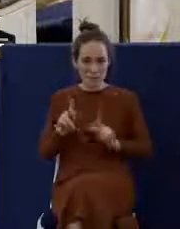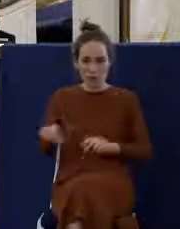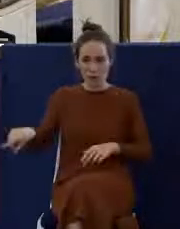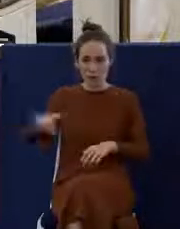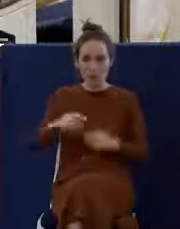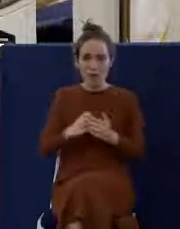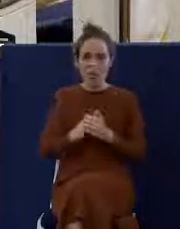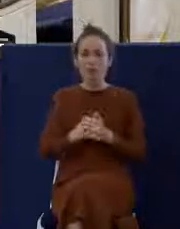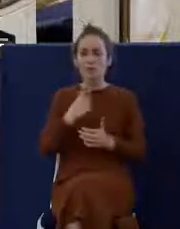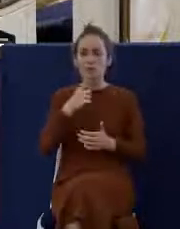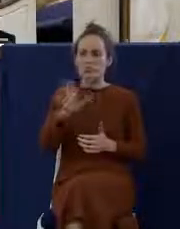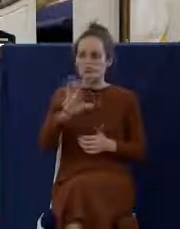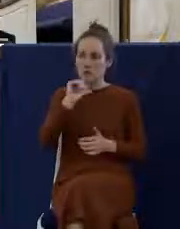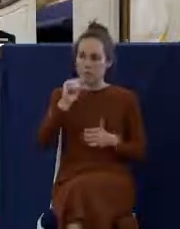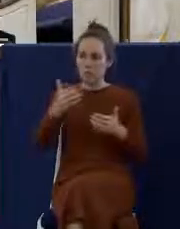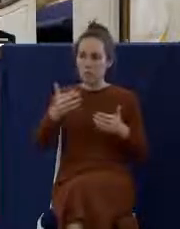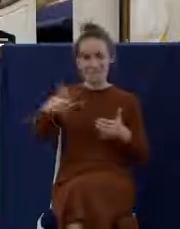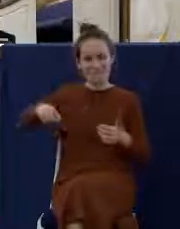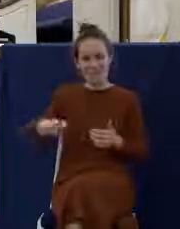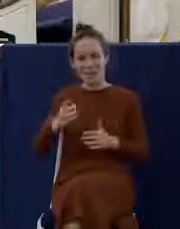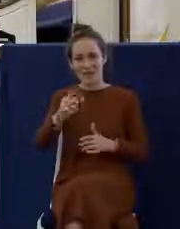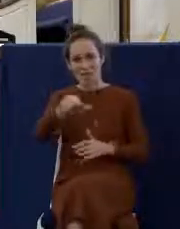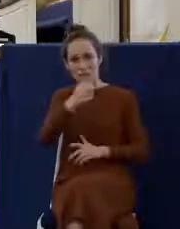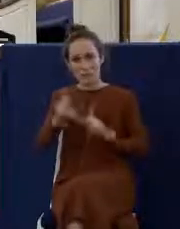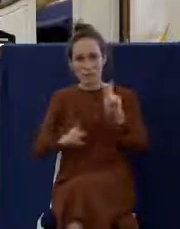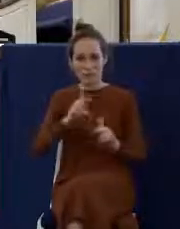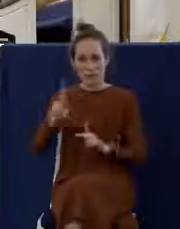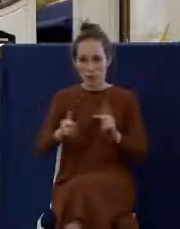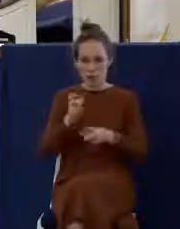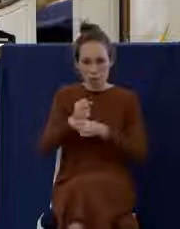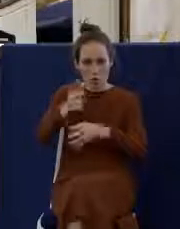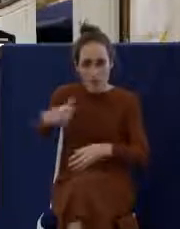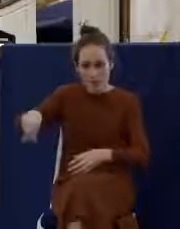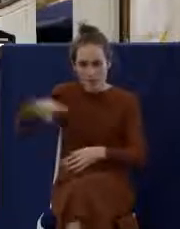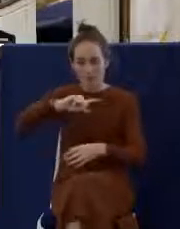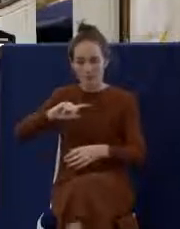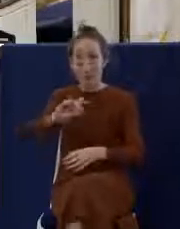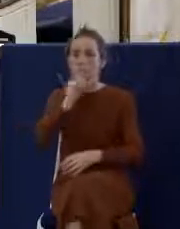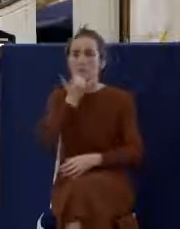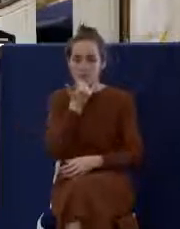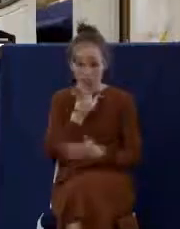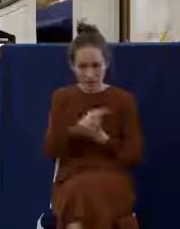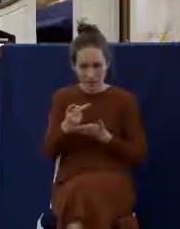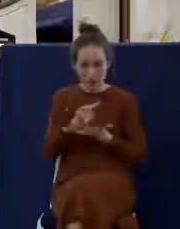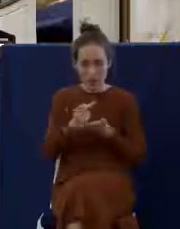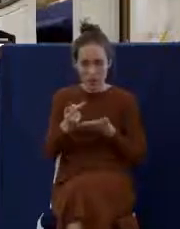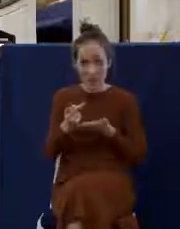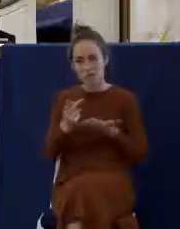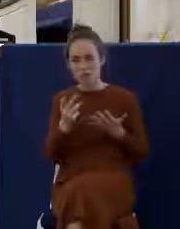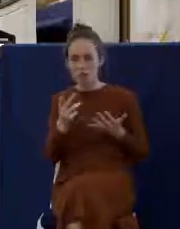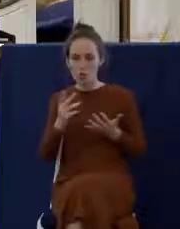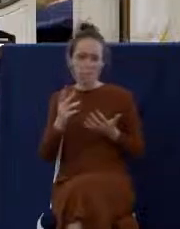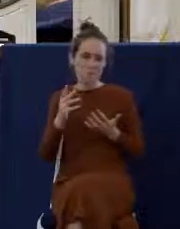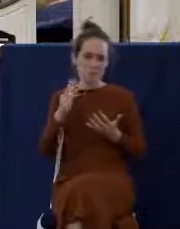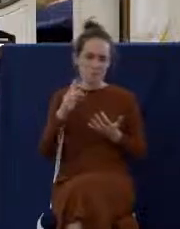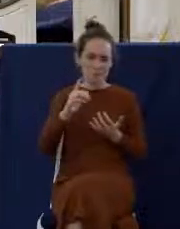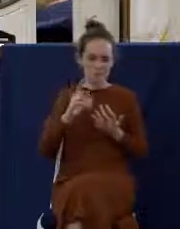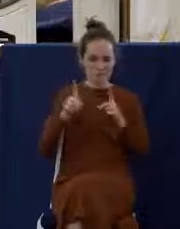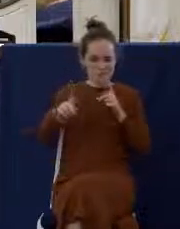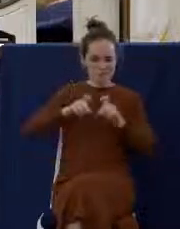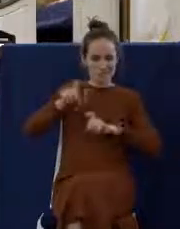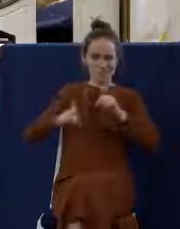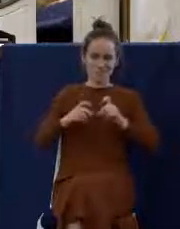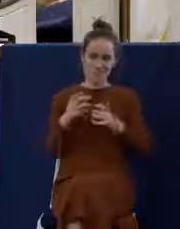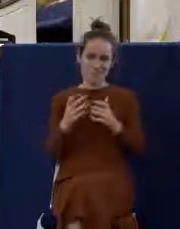if it offends someone else, I'm not going to do it. So it was a questionable practice that Paul says, be careful